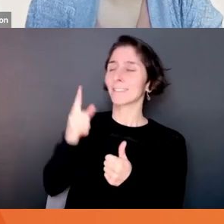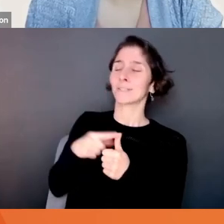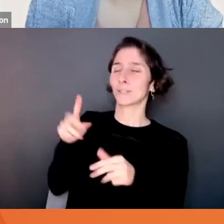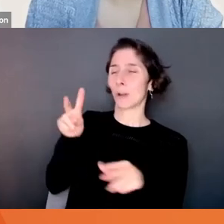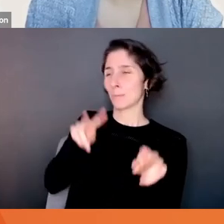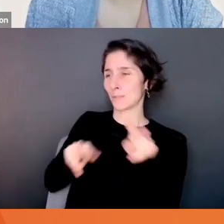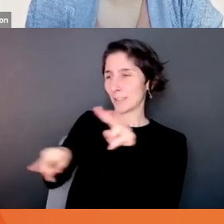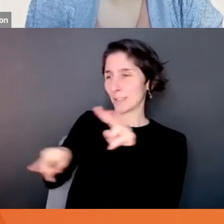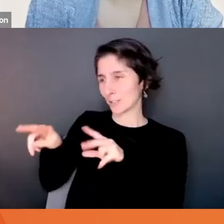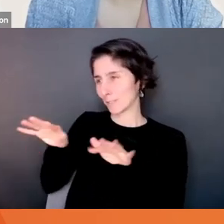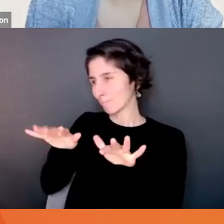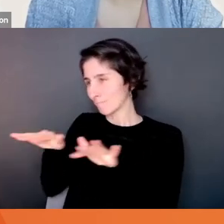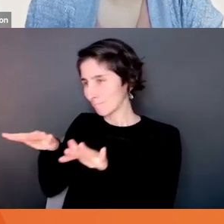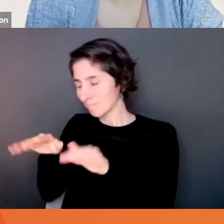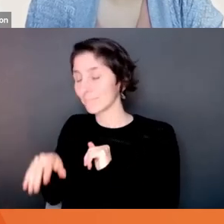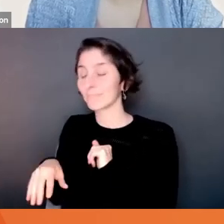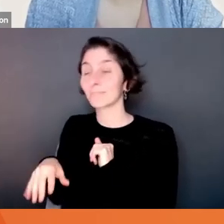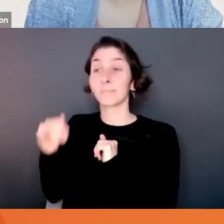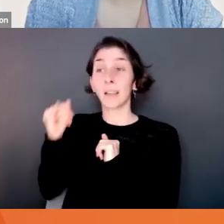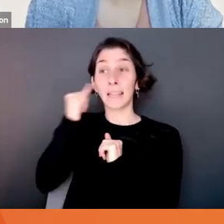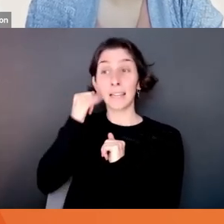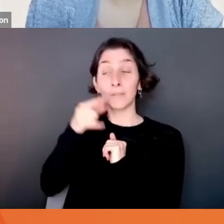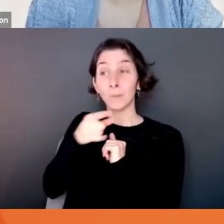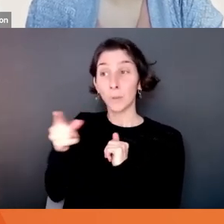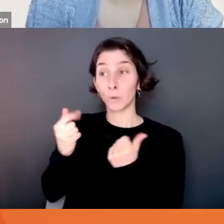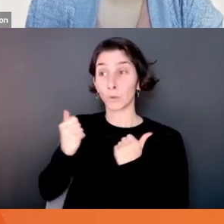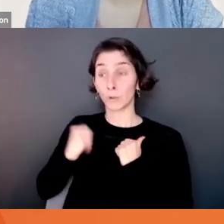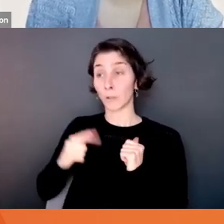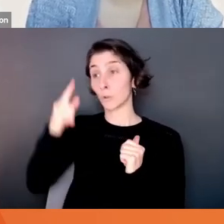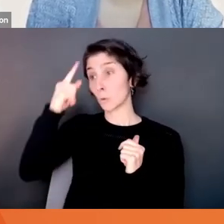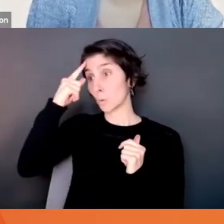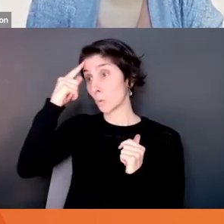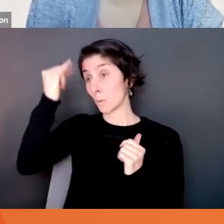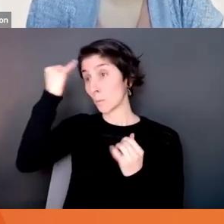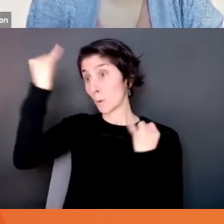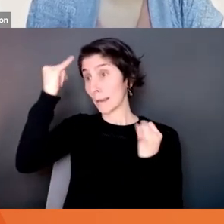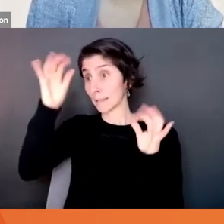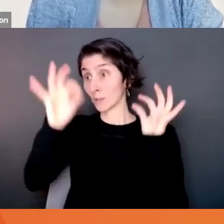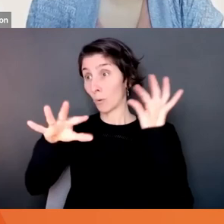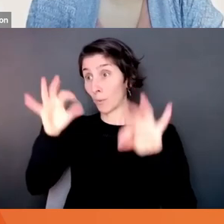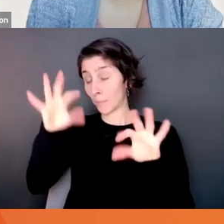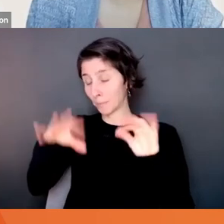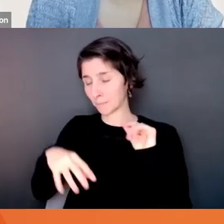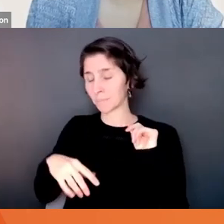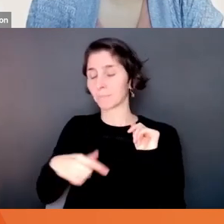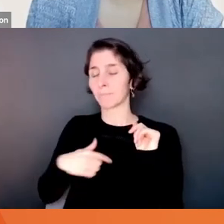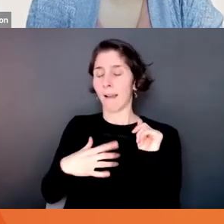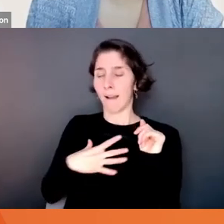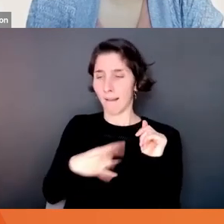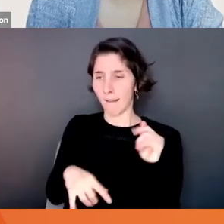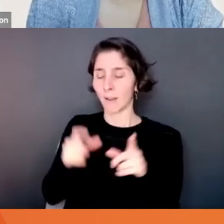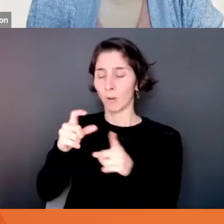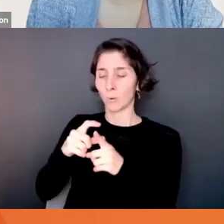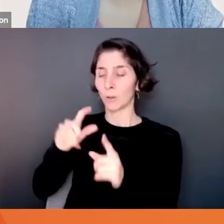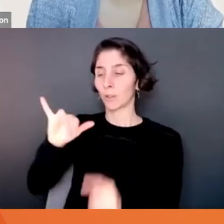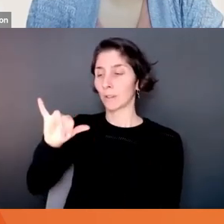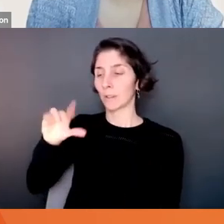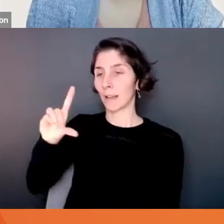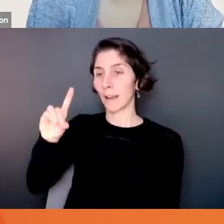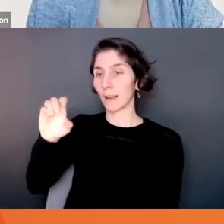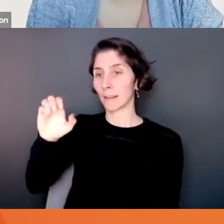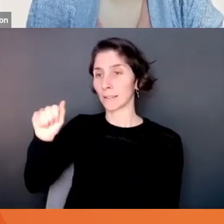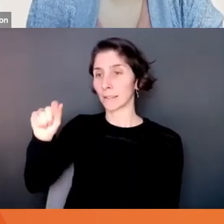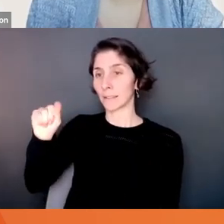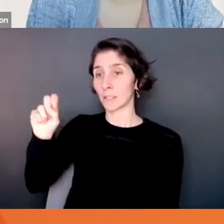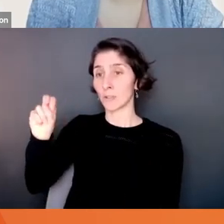But maybe if you're thinking about it in the lens of brainstorming, I like to use the word ideation. So if you've heard me say these two